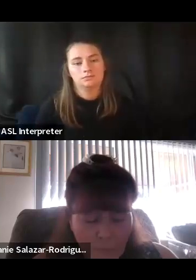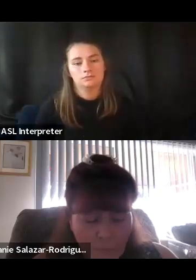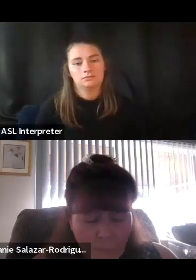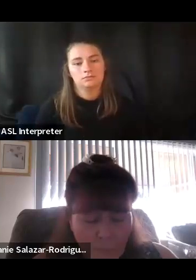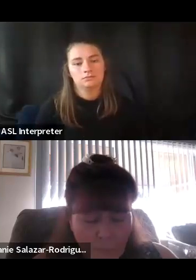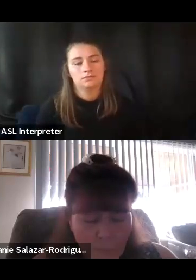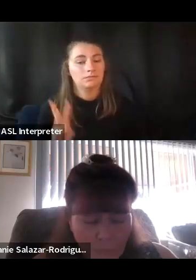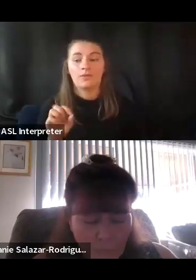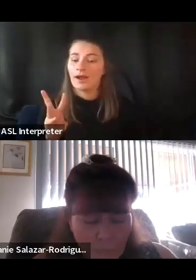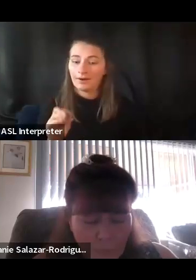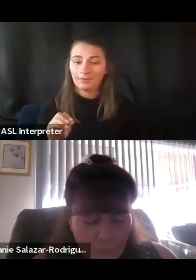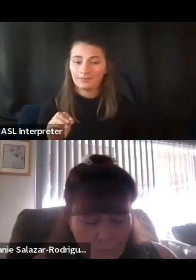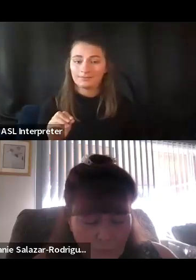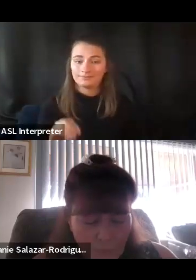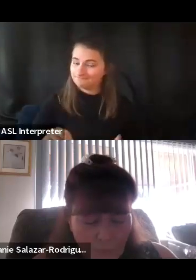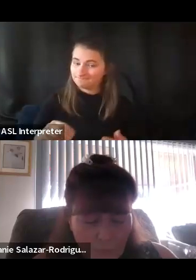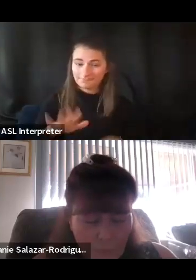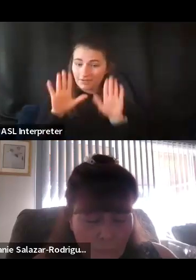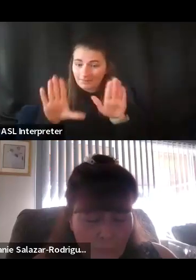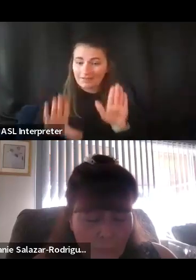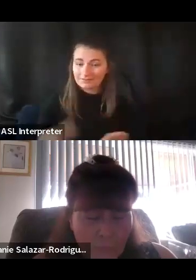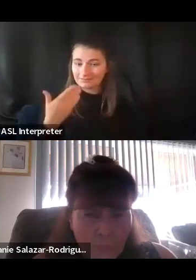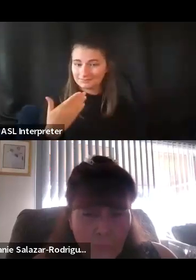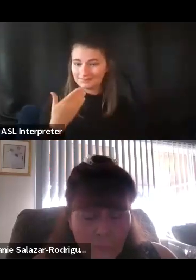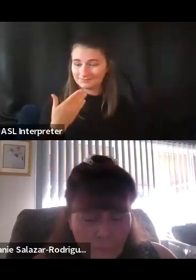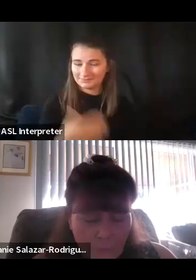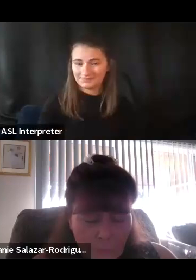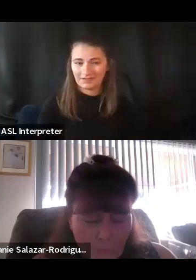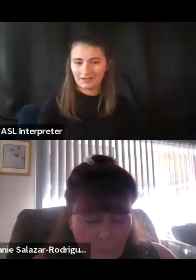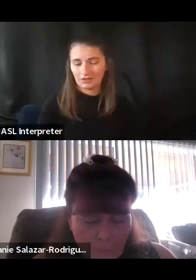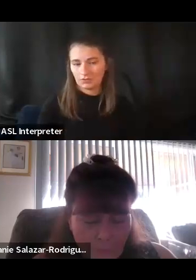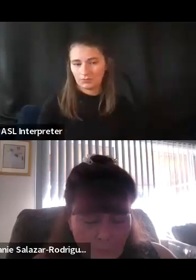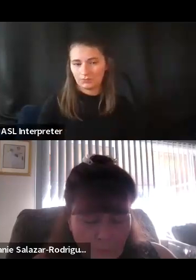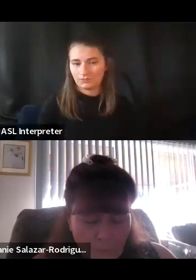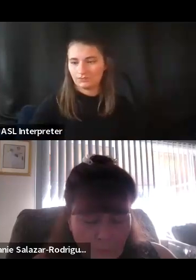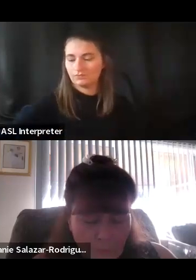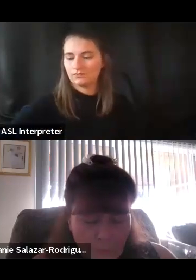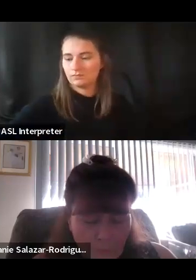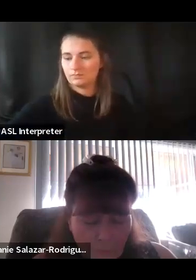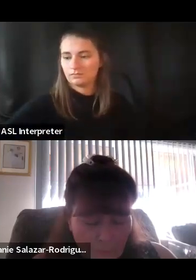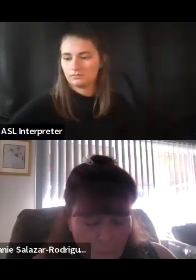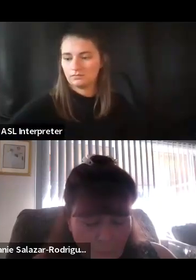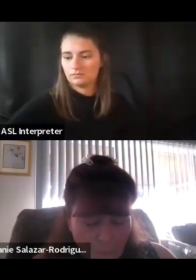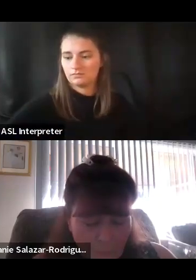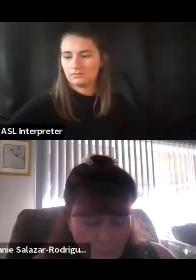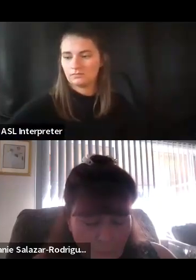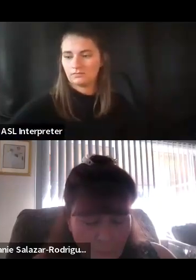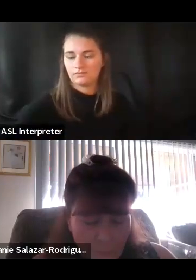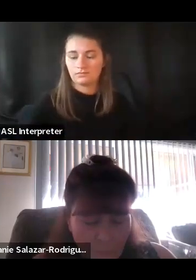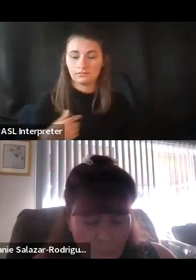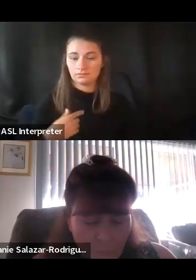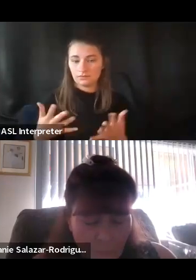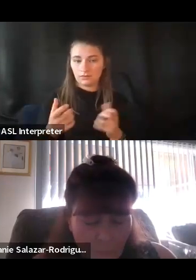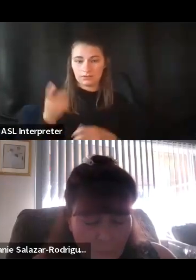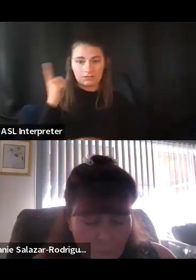it's one more amazing work. Thank you, Professor Thorty. And I would like to hear from